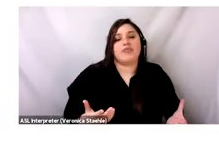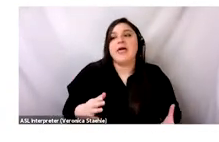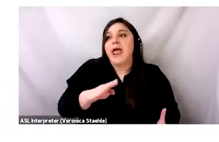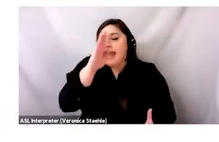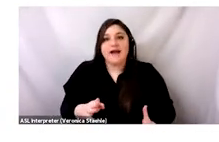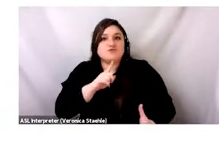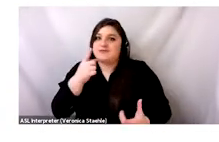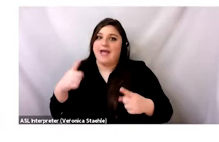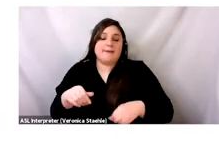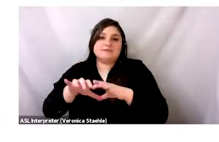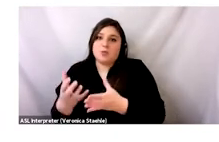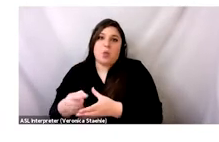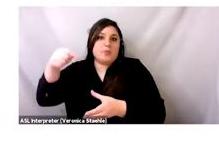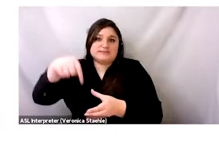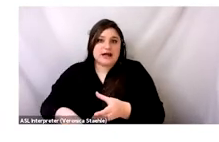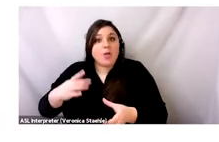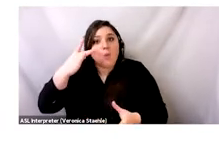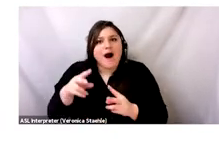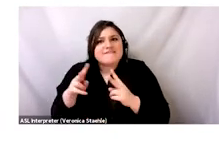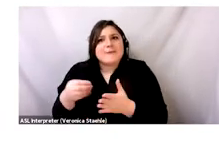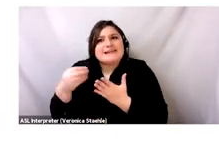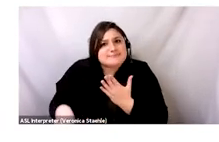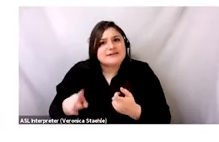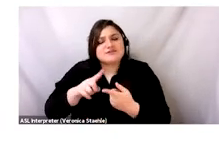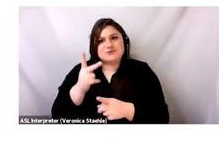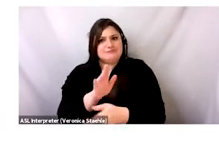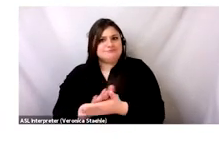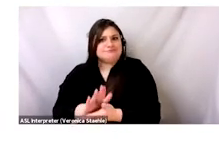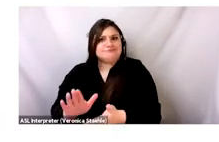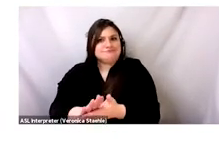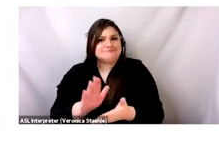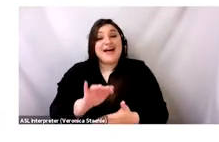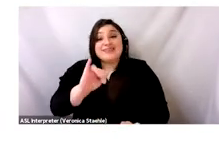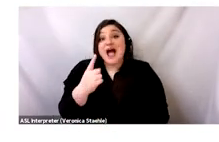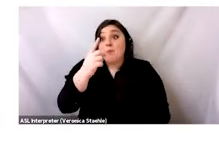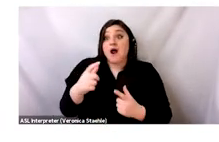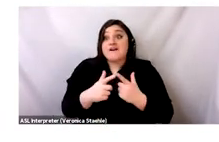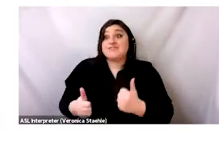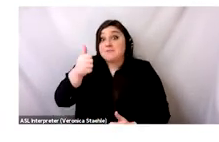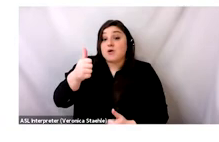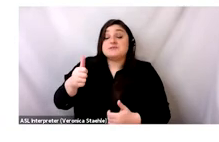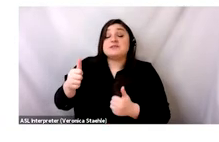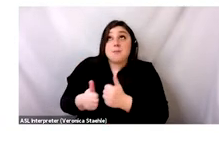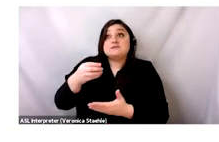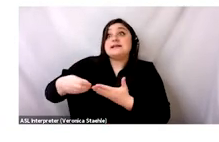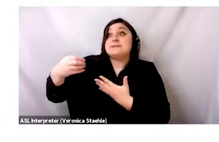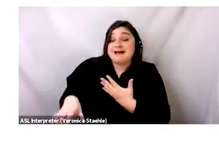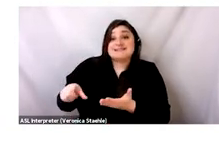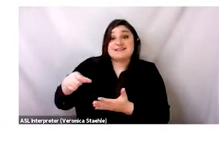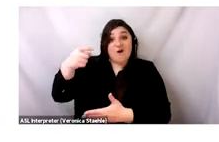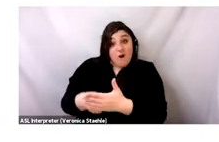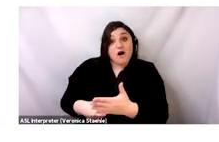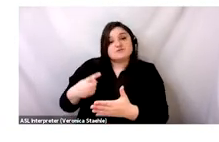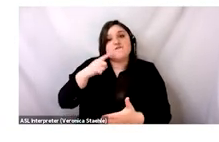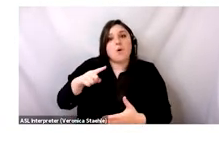the global north because sanitary landfills are really expensive, and waste management is often the single highest budget item for local